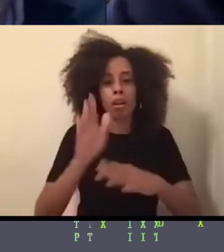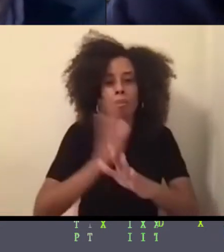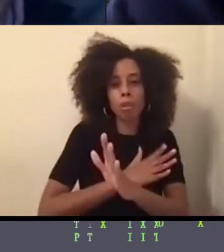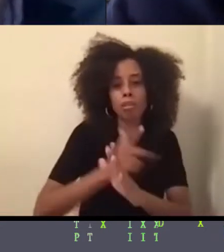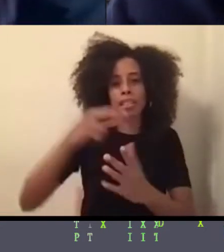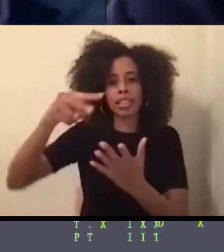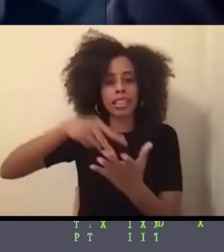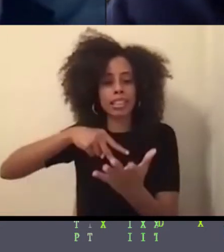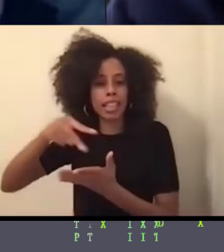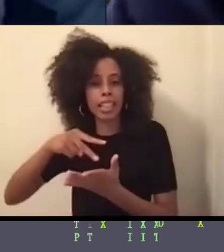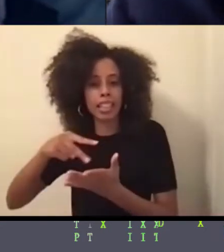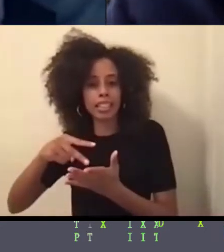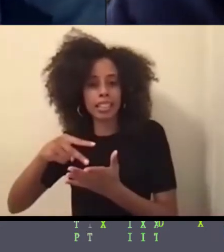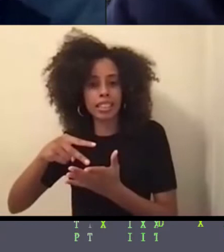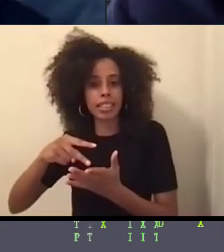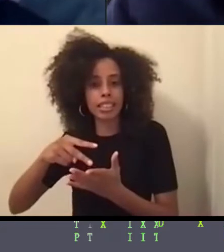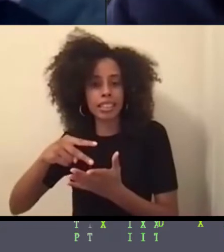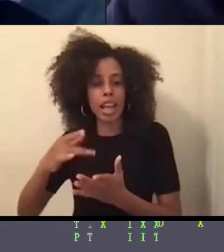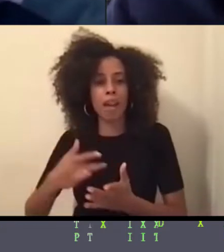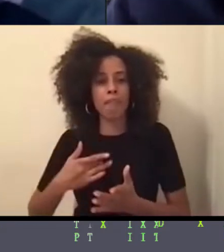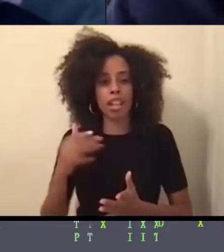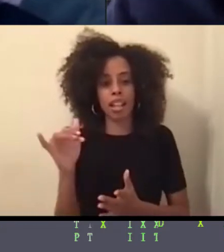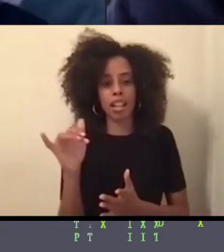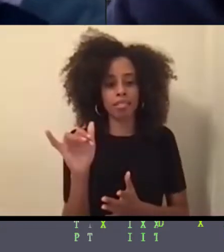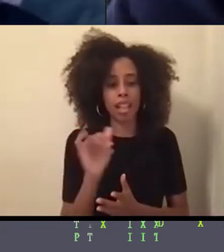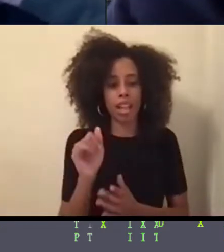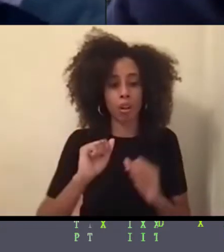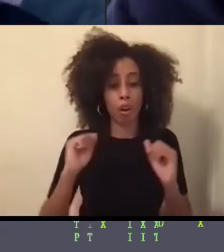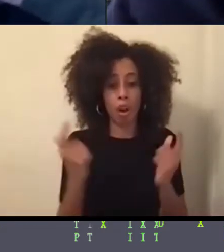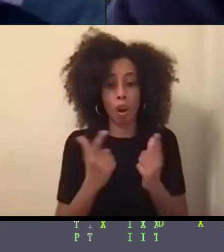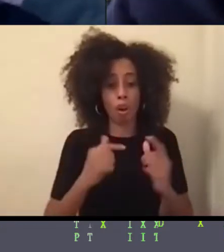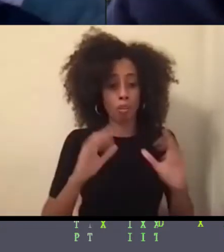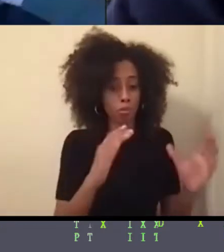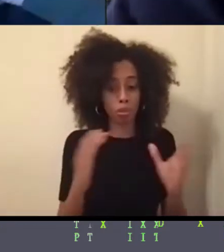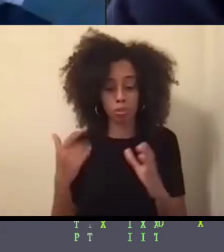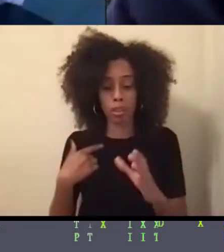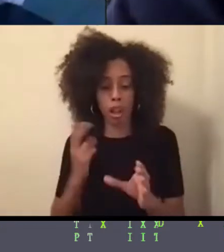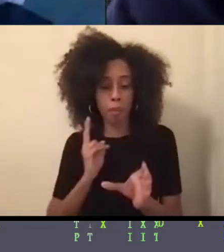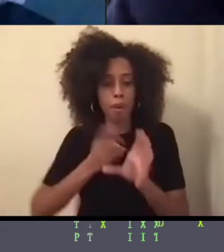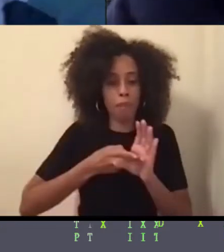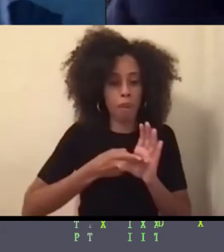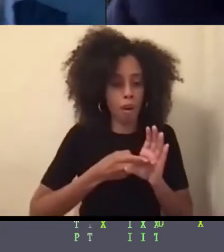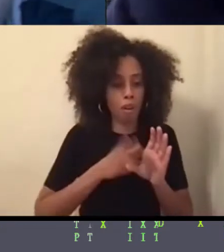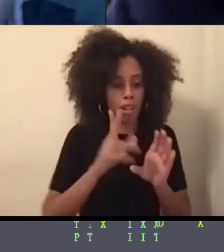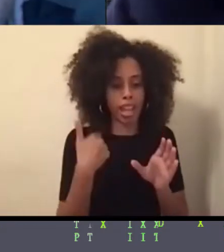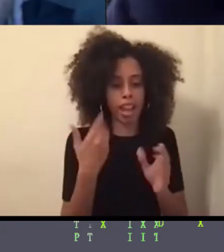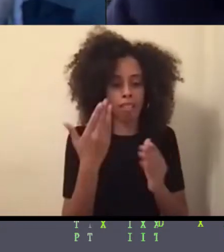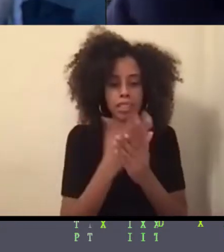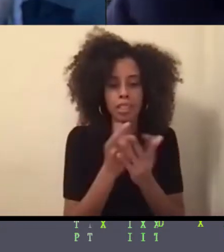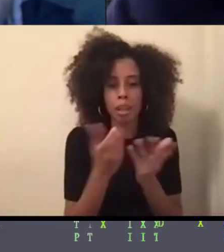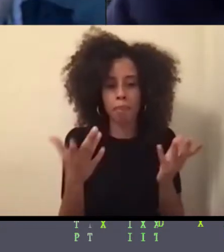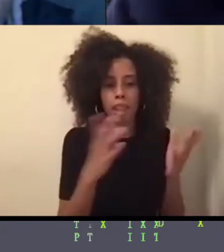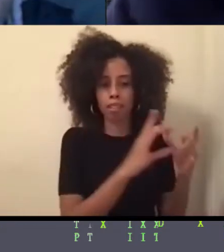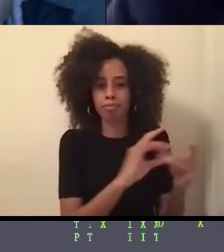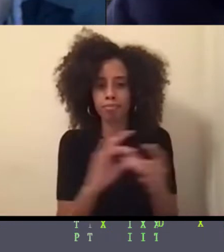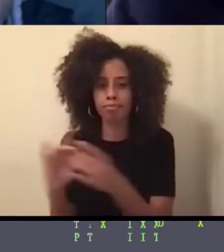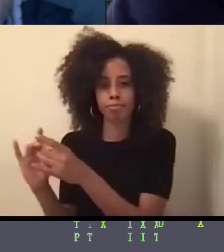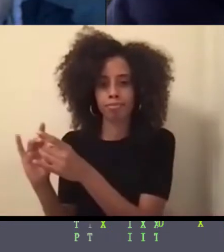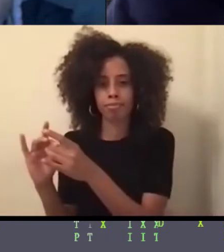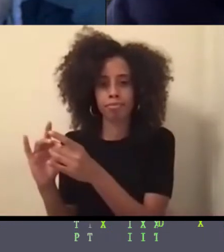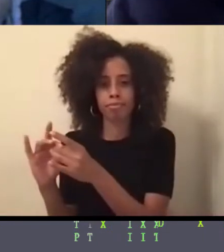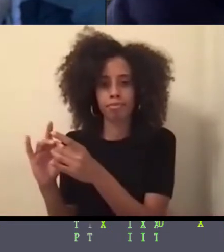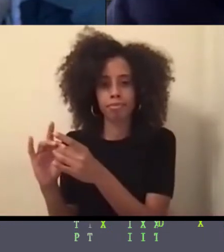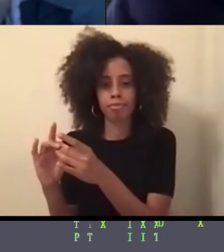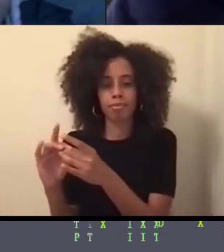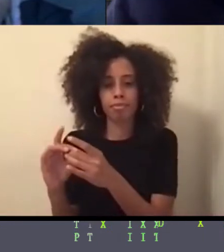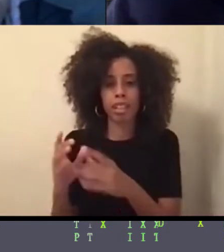always a similar aspect to them all. And I share very much like even thinking about my group or my community of people, I always have them together. I